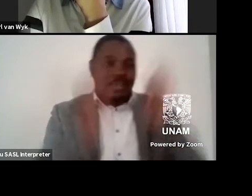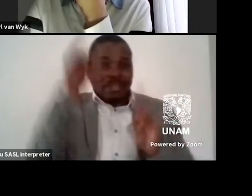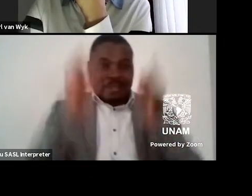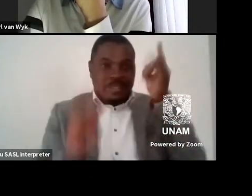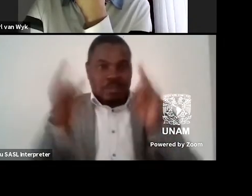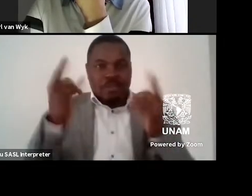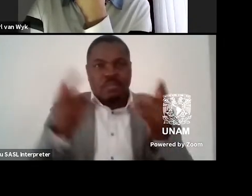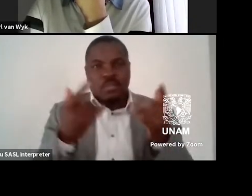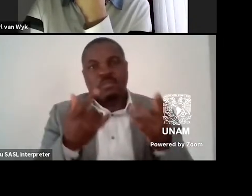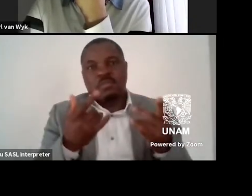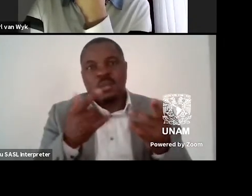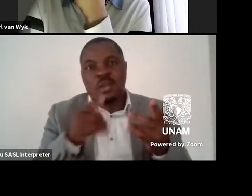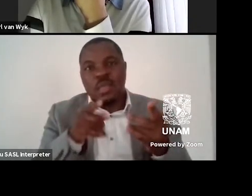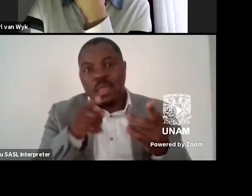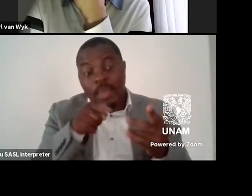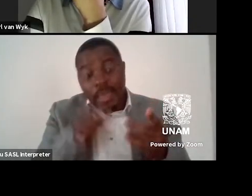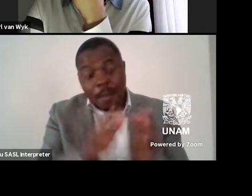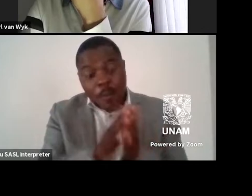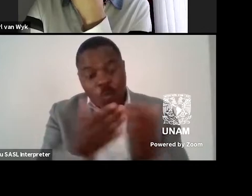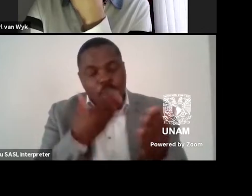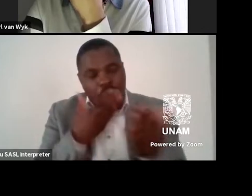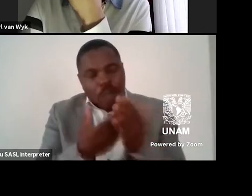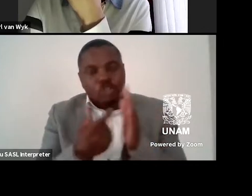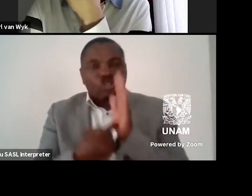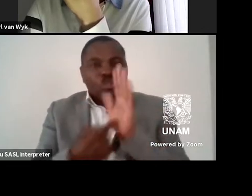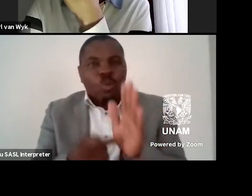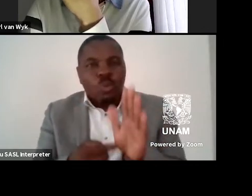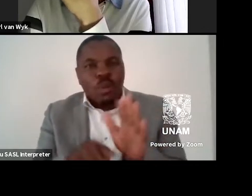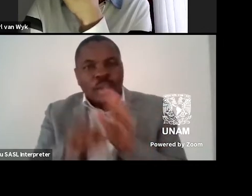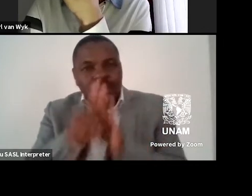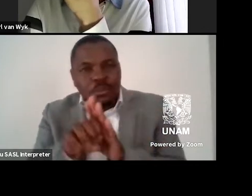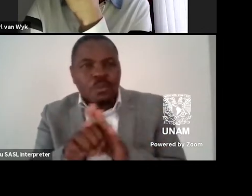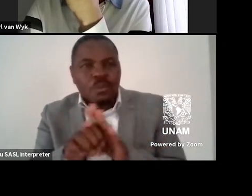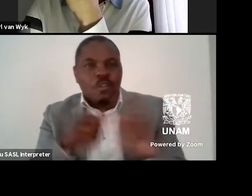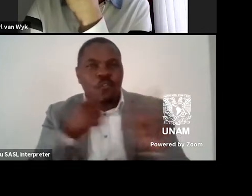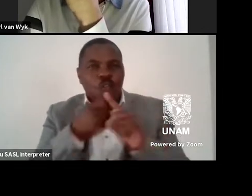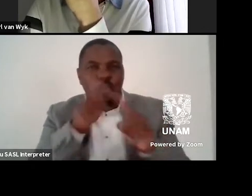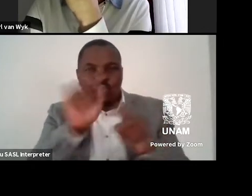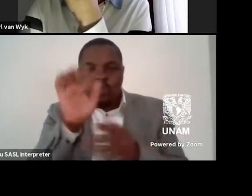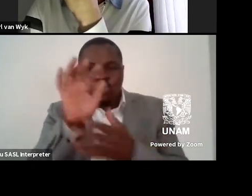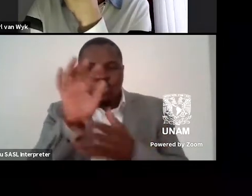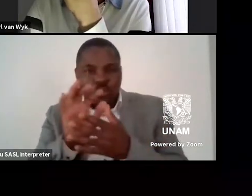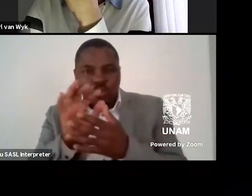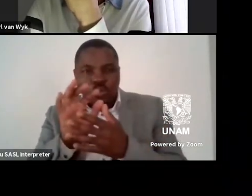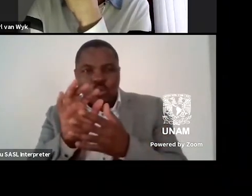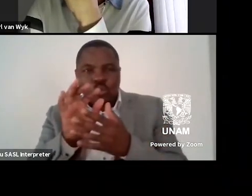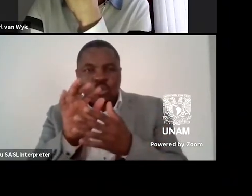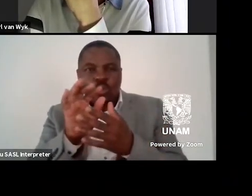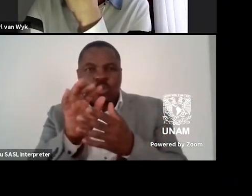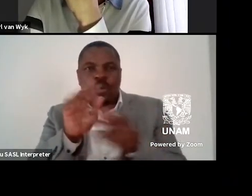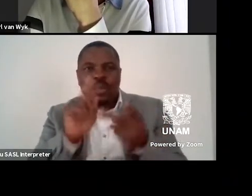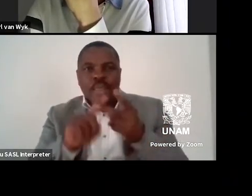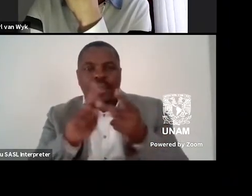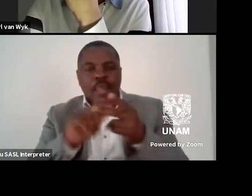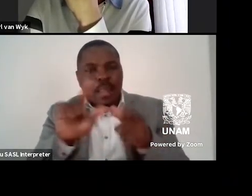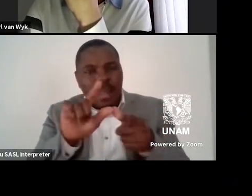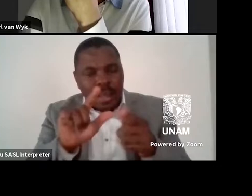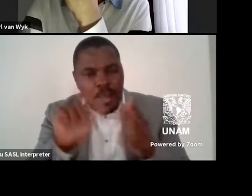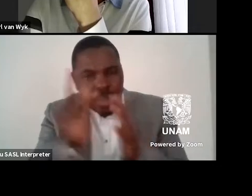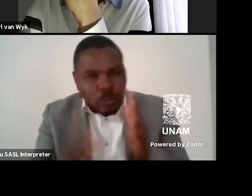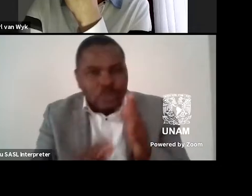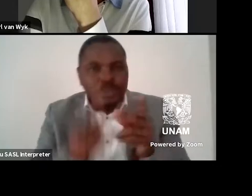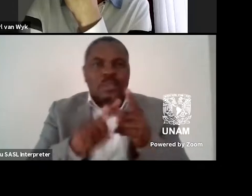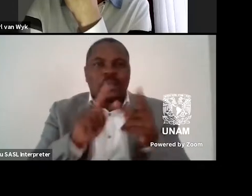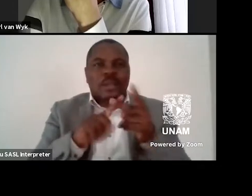you've been talking about by, and situate some of these questions within a particular space, a linguistic space, but also geographic,